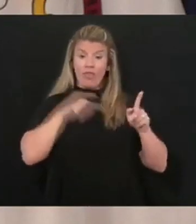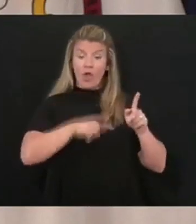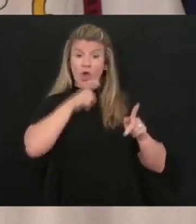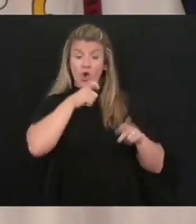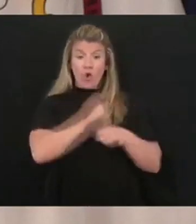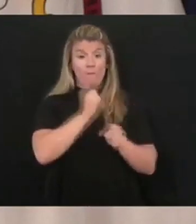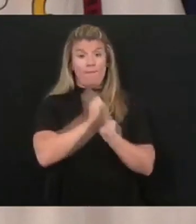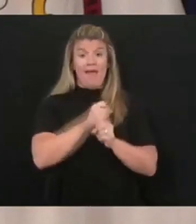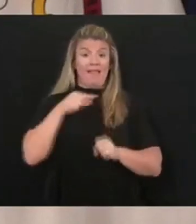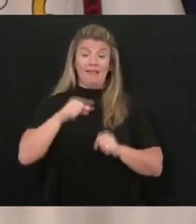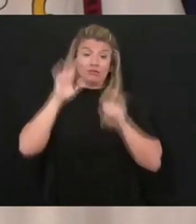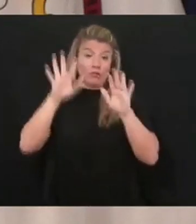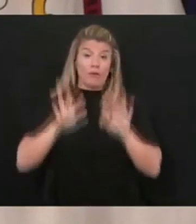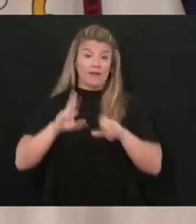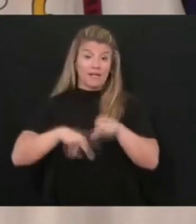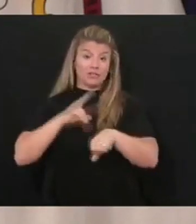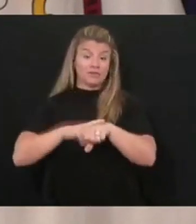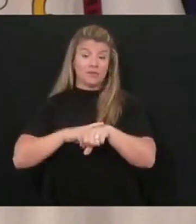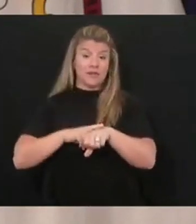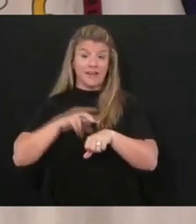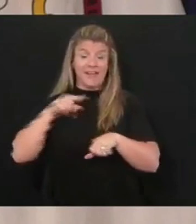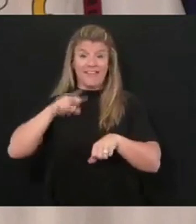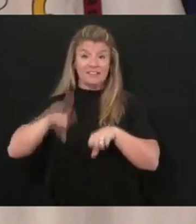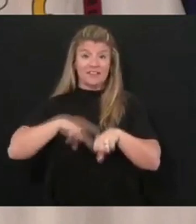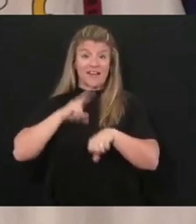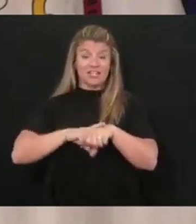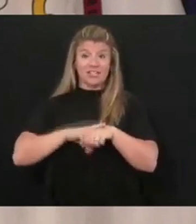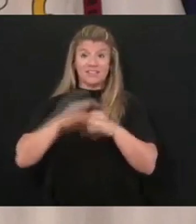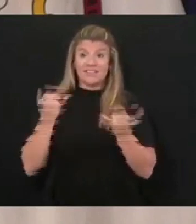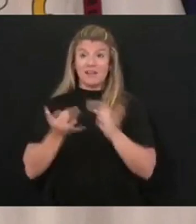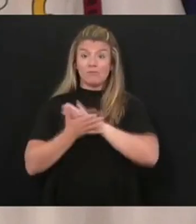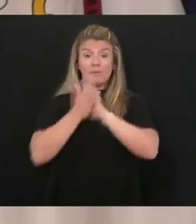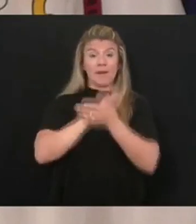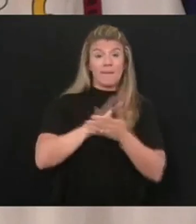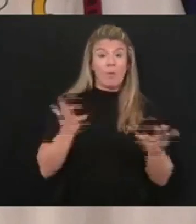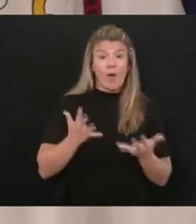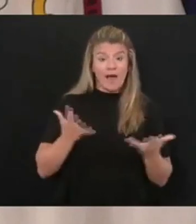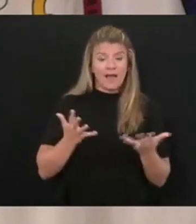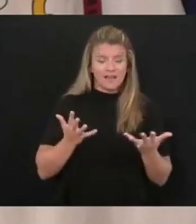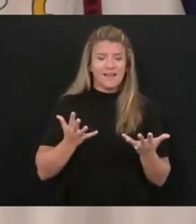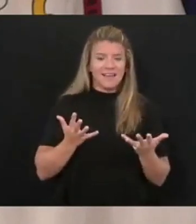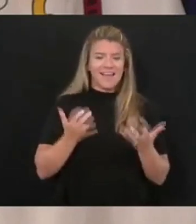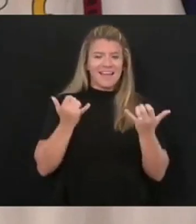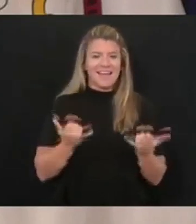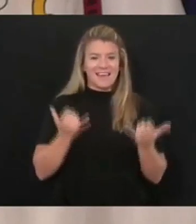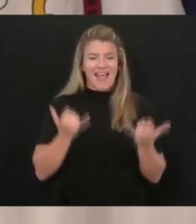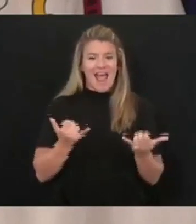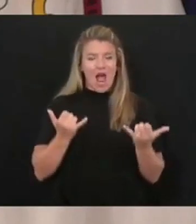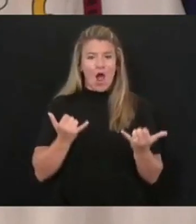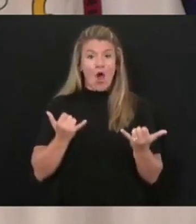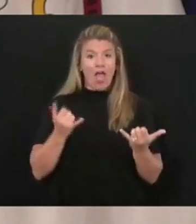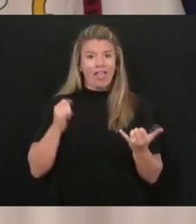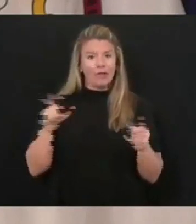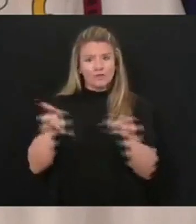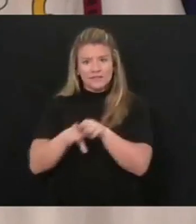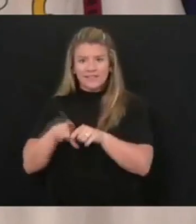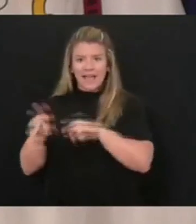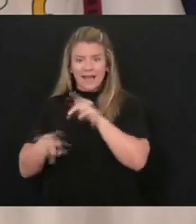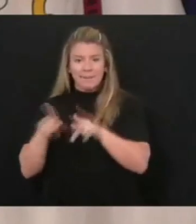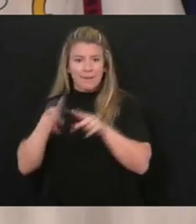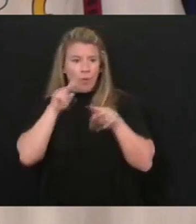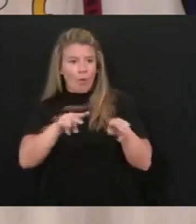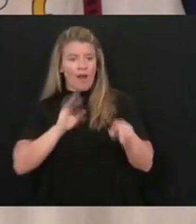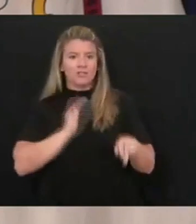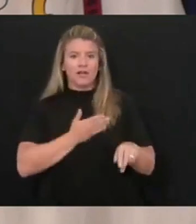this great nation and made this great nation is into what we are. And and now looks after and protects and gives so